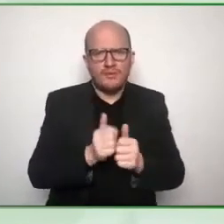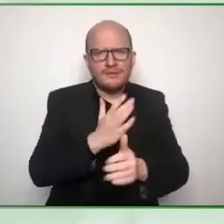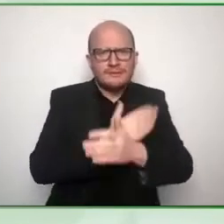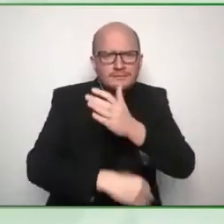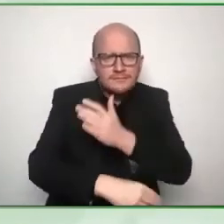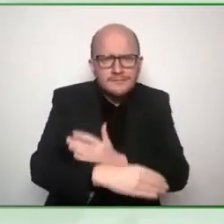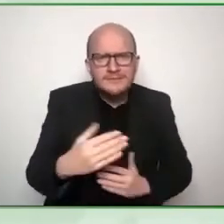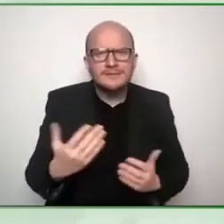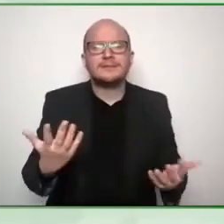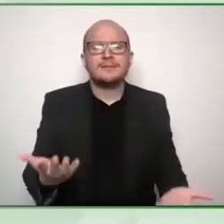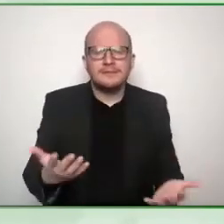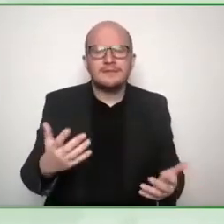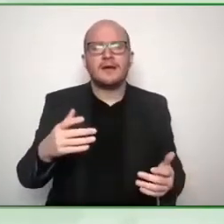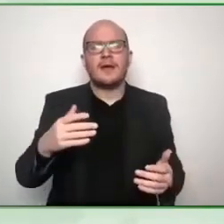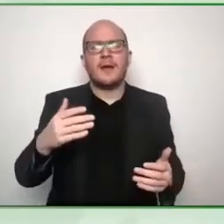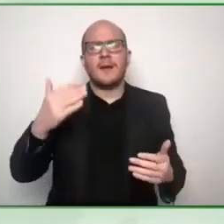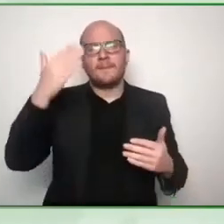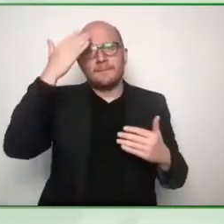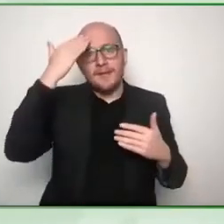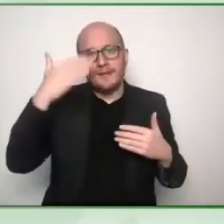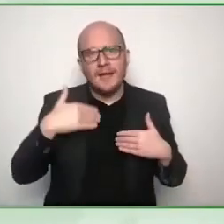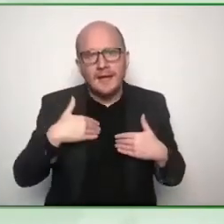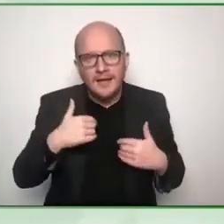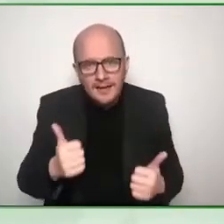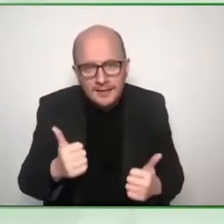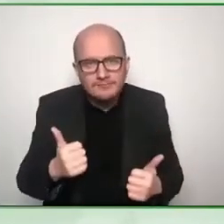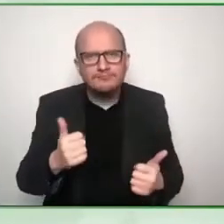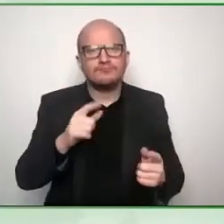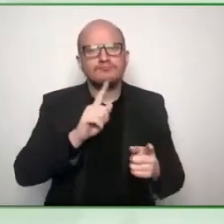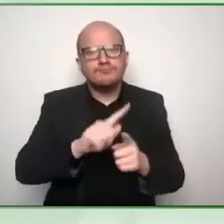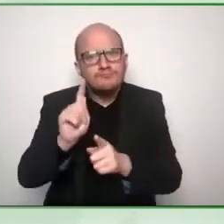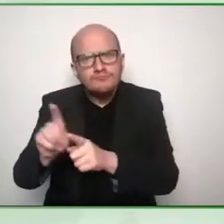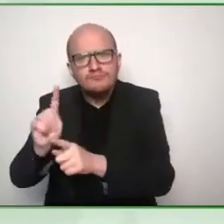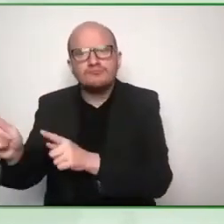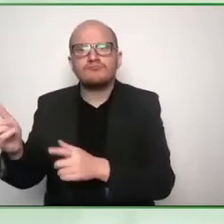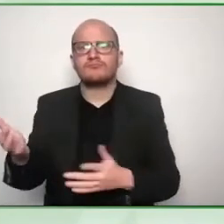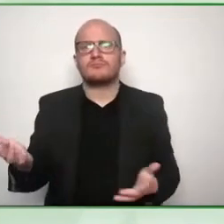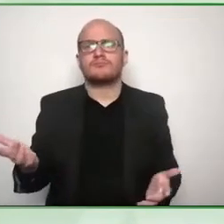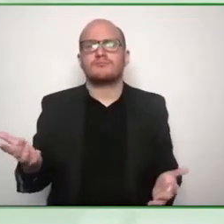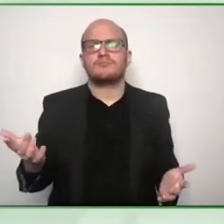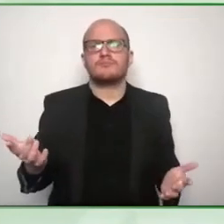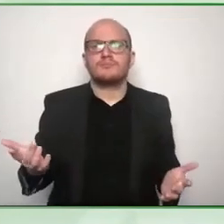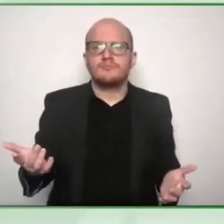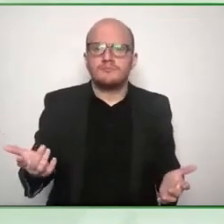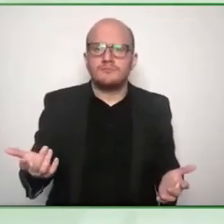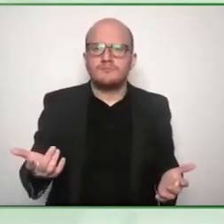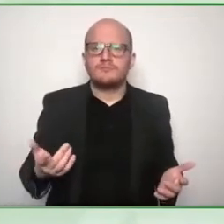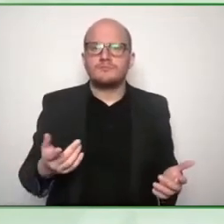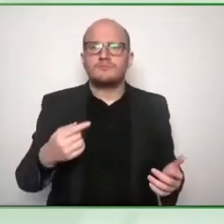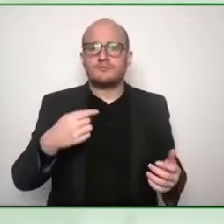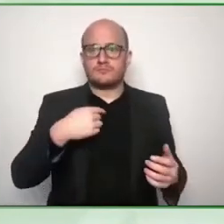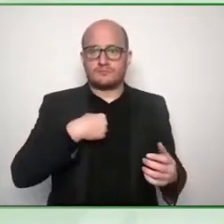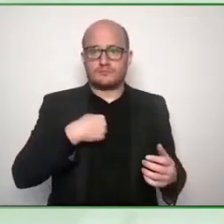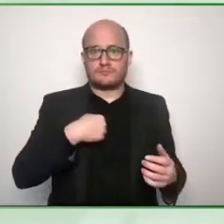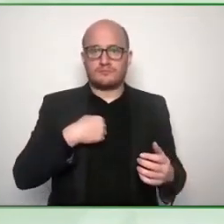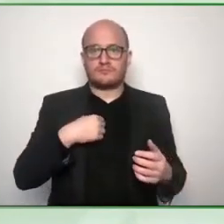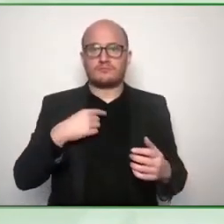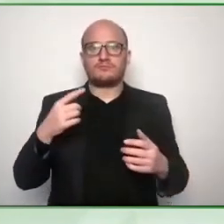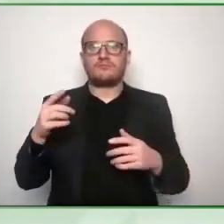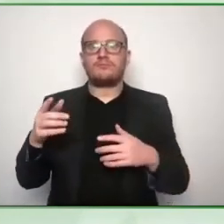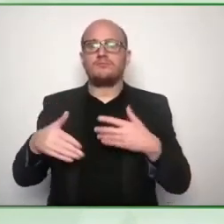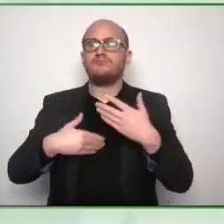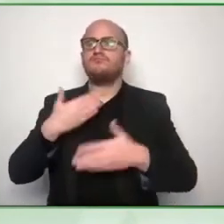uh corrections and uh fell into the um online space around 9 10 years ago and